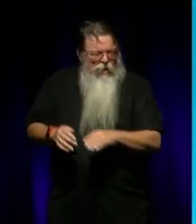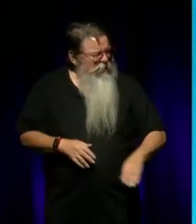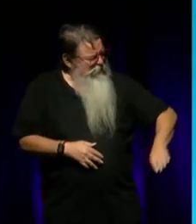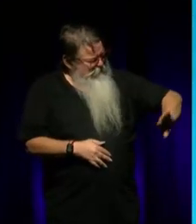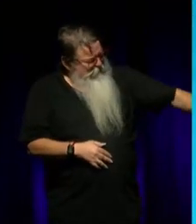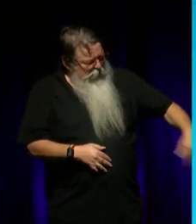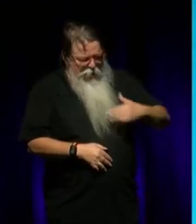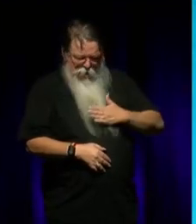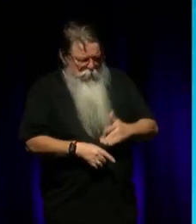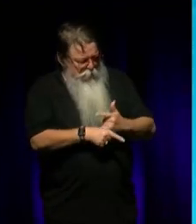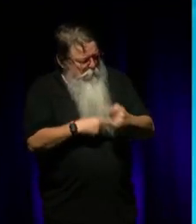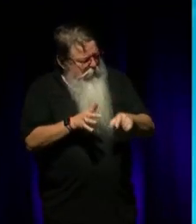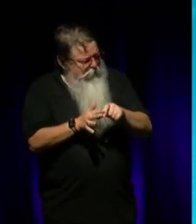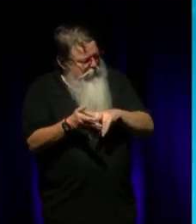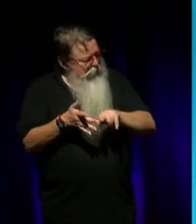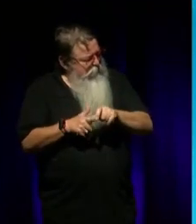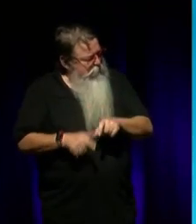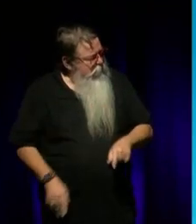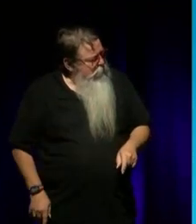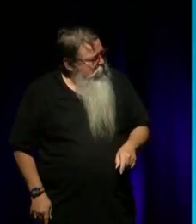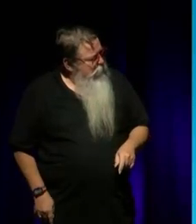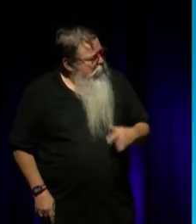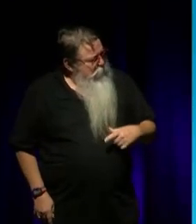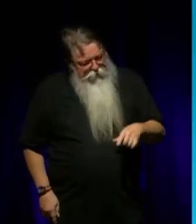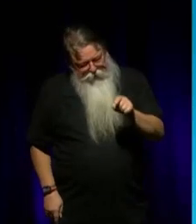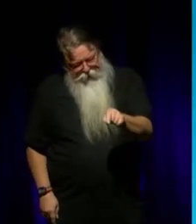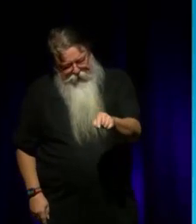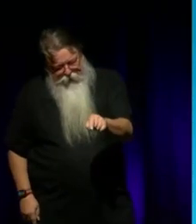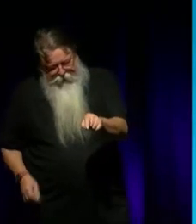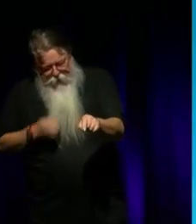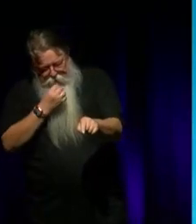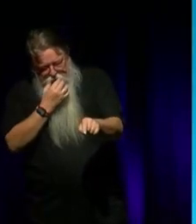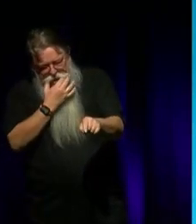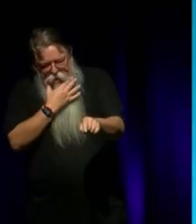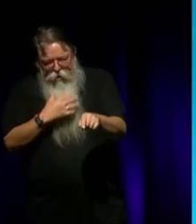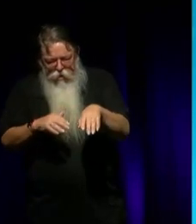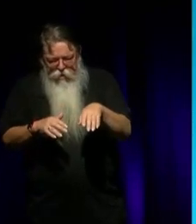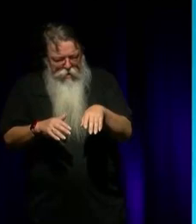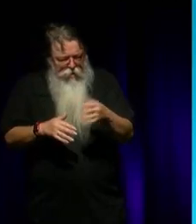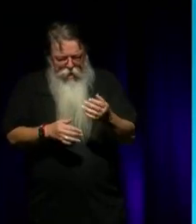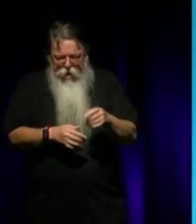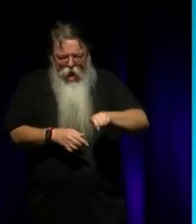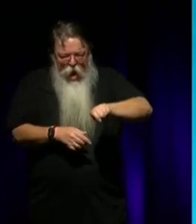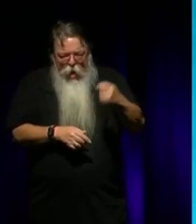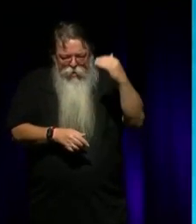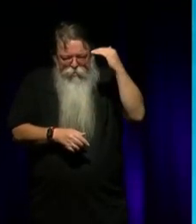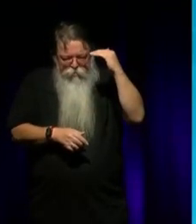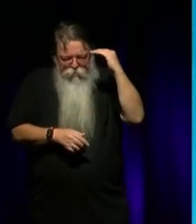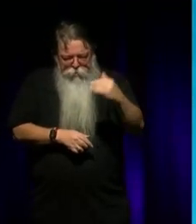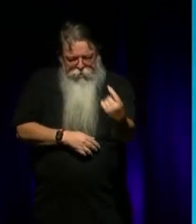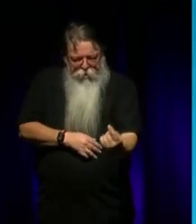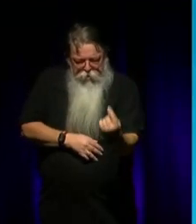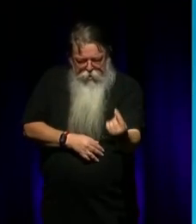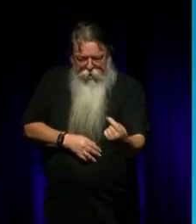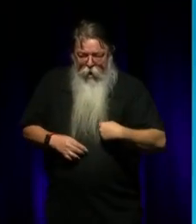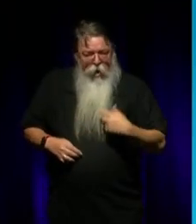he... No, no, because he'd be locked in that cave on his own. I was lucky, in a way, because I